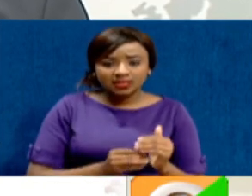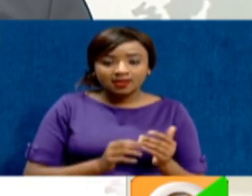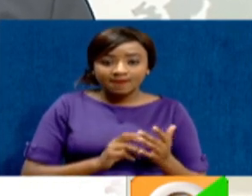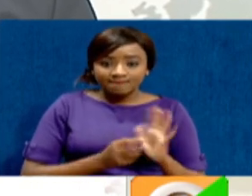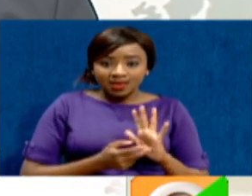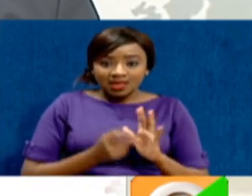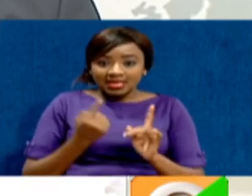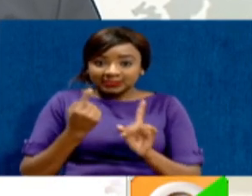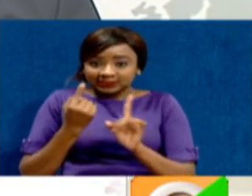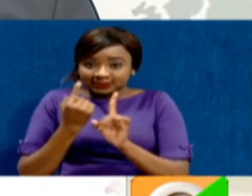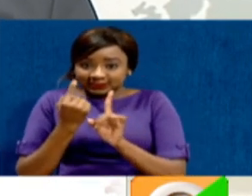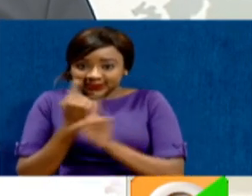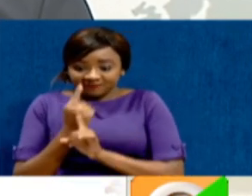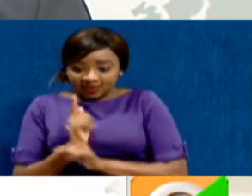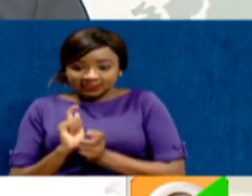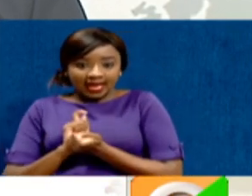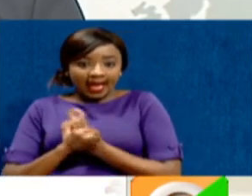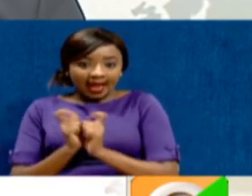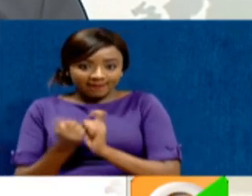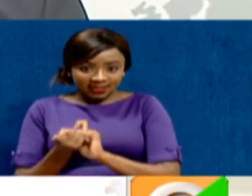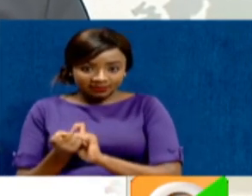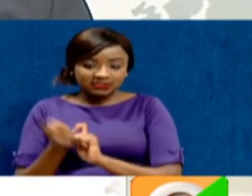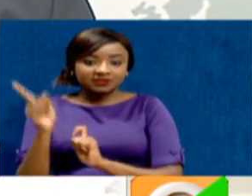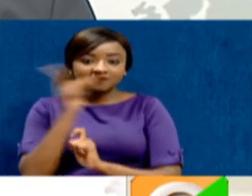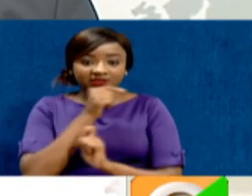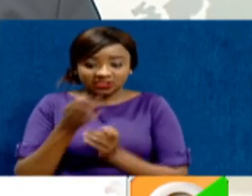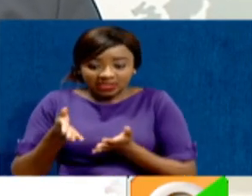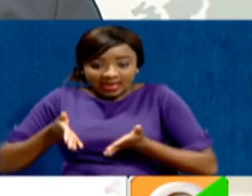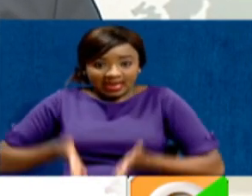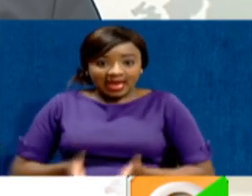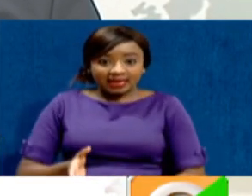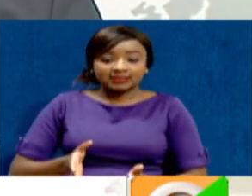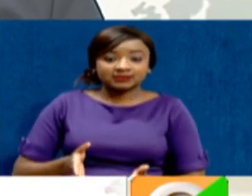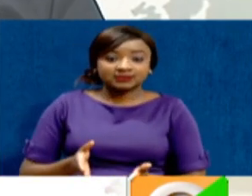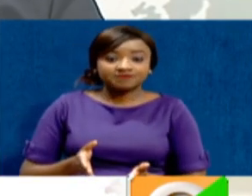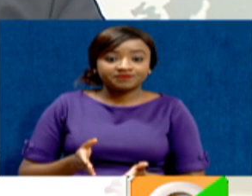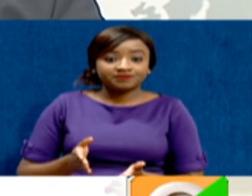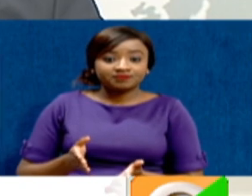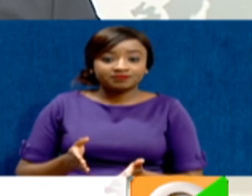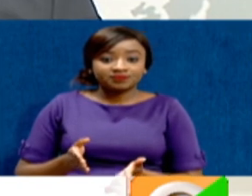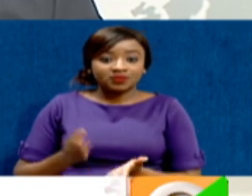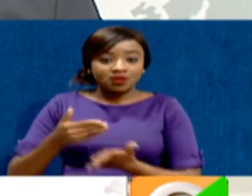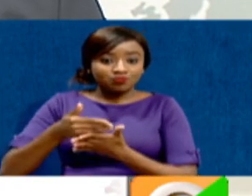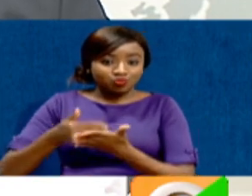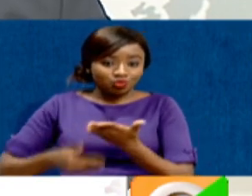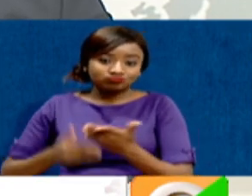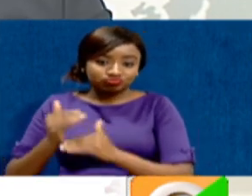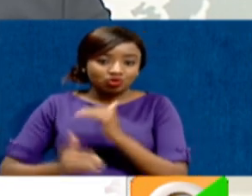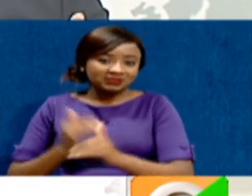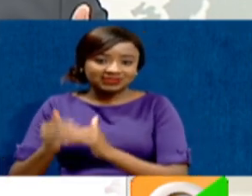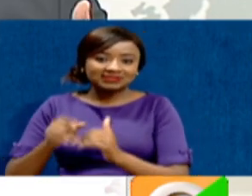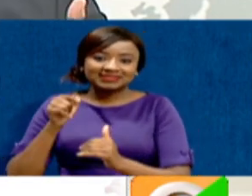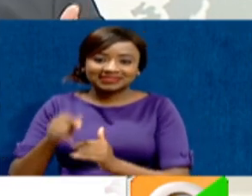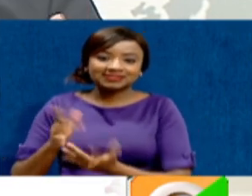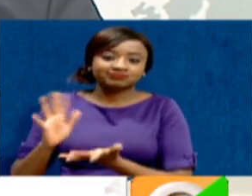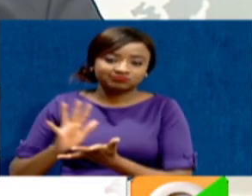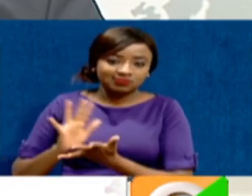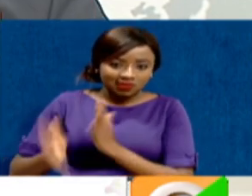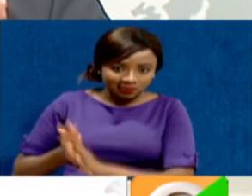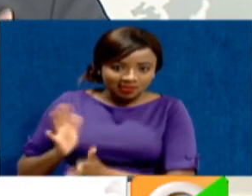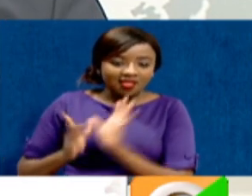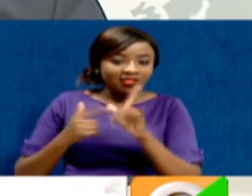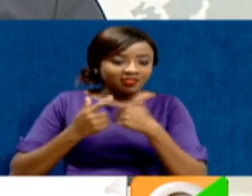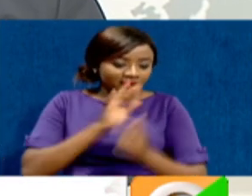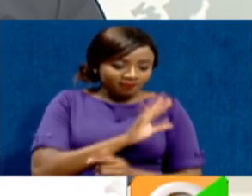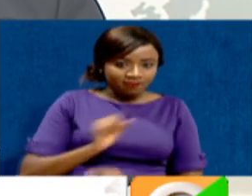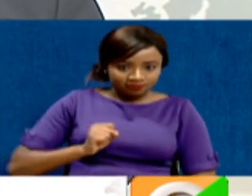formula that is current, Finance Committee report and formula that is currently on the floor of the House will stand vacated. And so that the Senate now deals